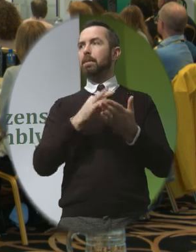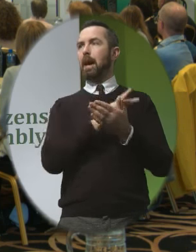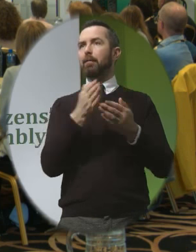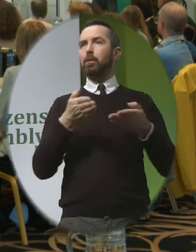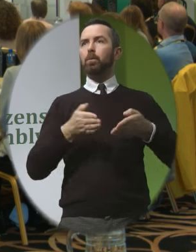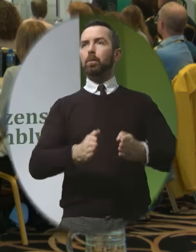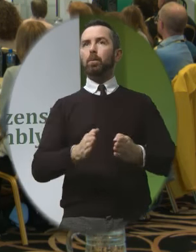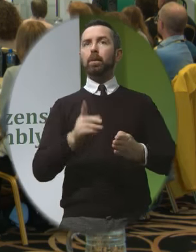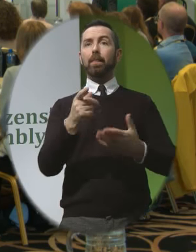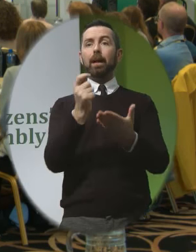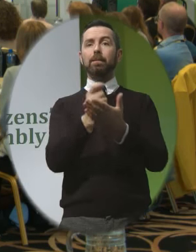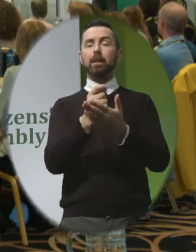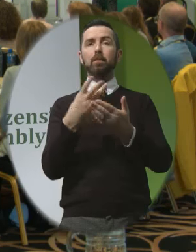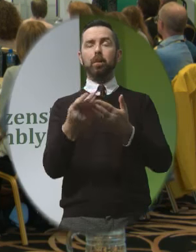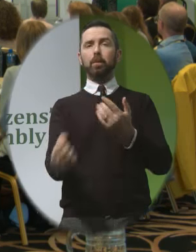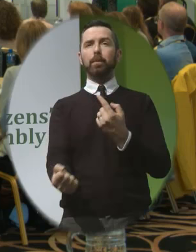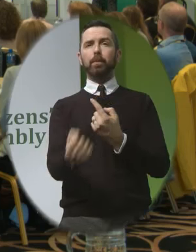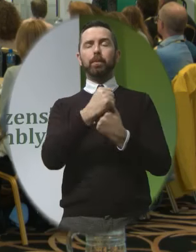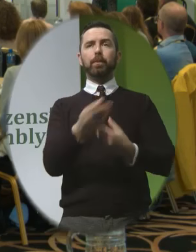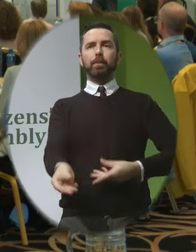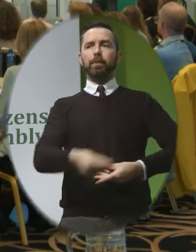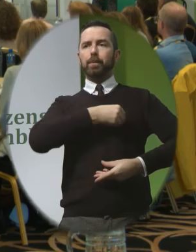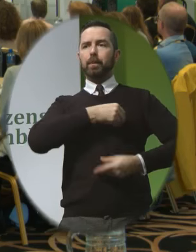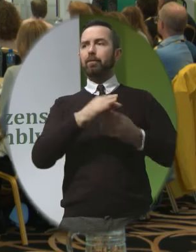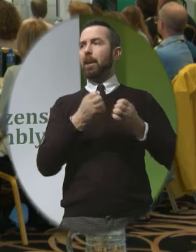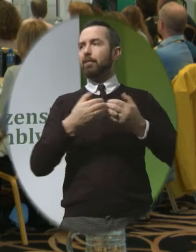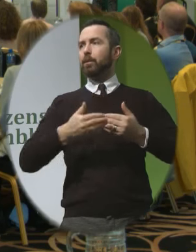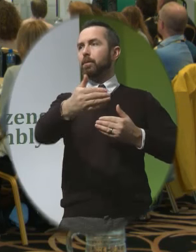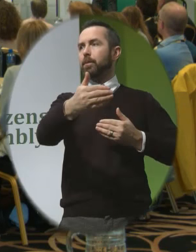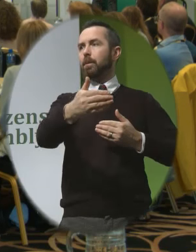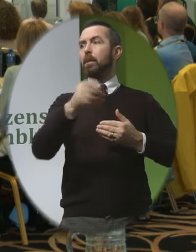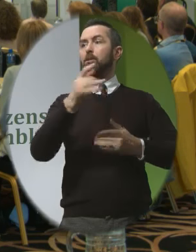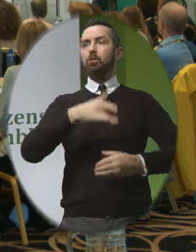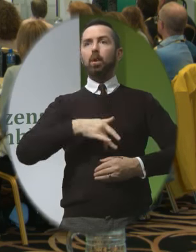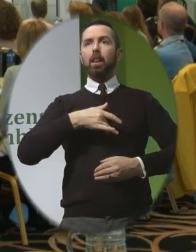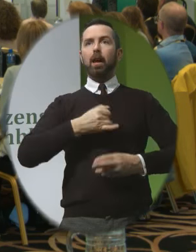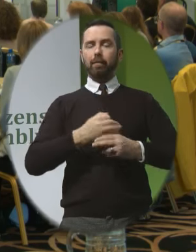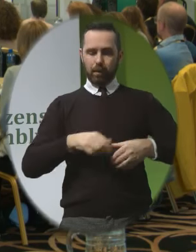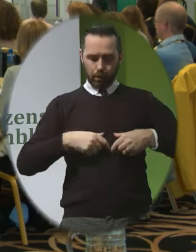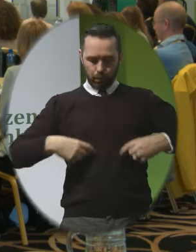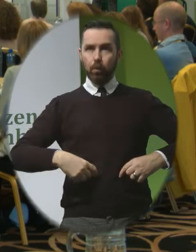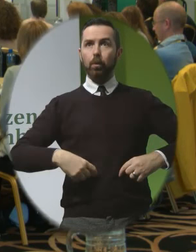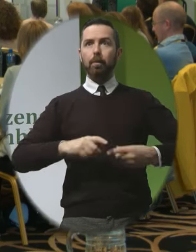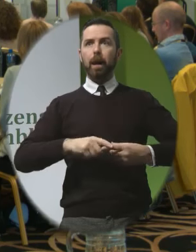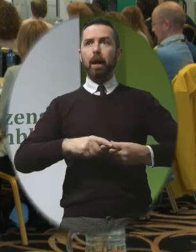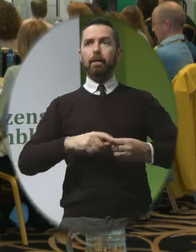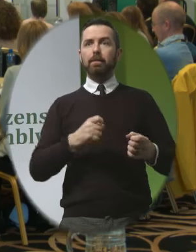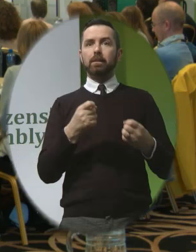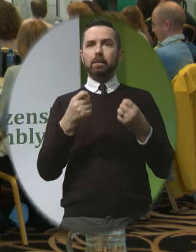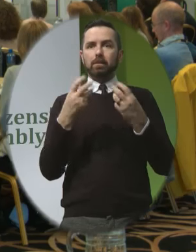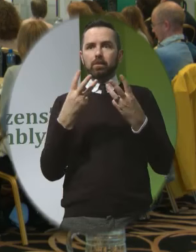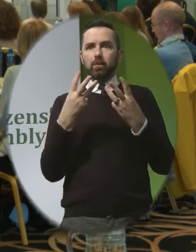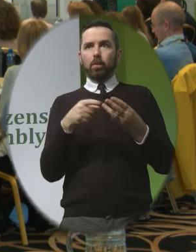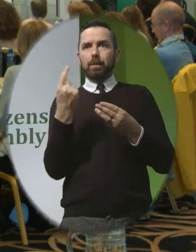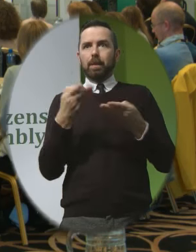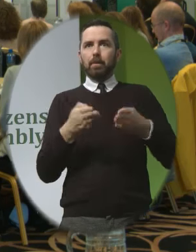time her mother says would be etched in my heart mind and soul forever she was alive and kicking in my womb and was adamant that she wanted to come